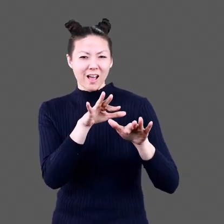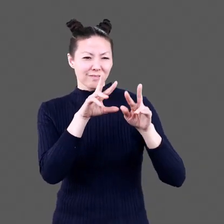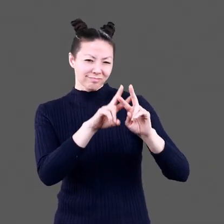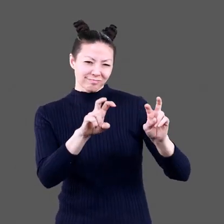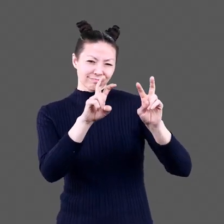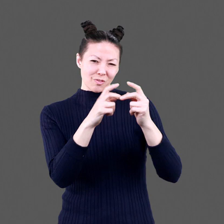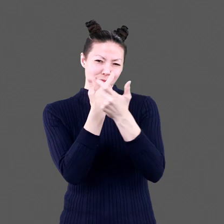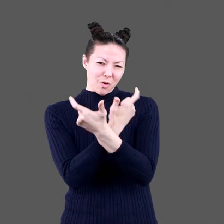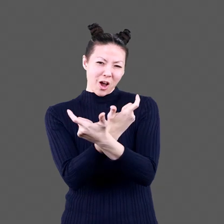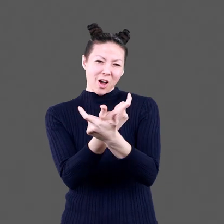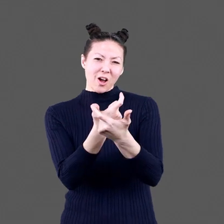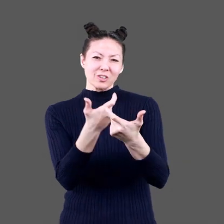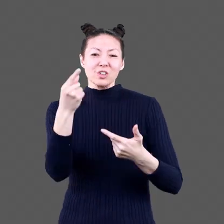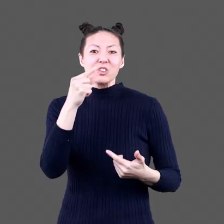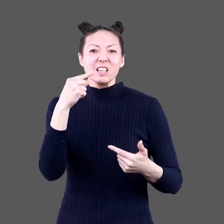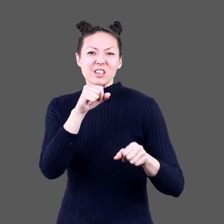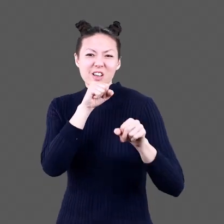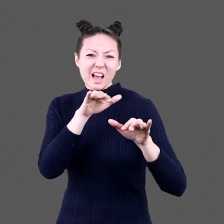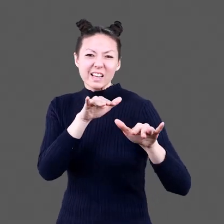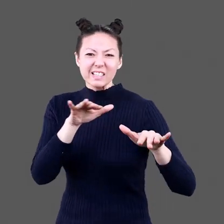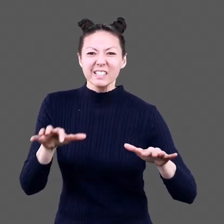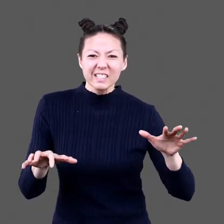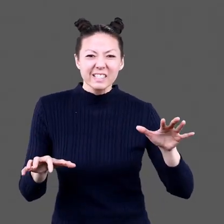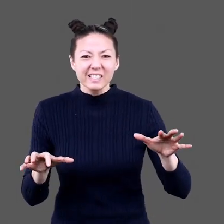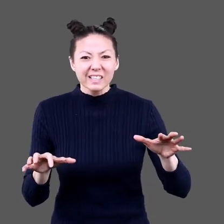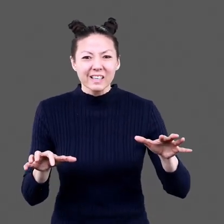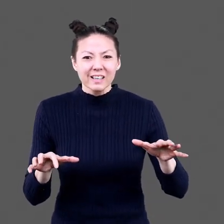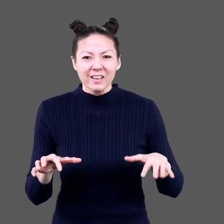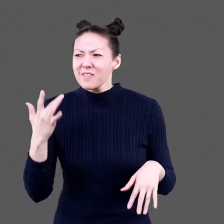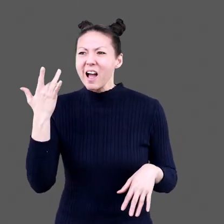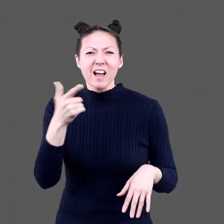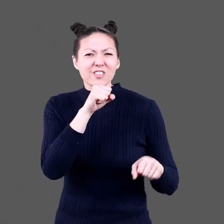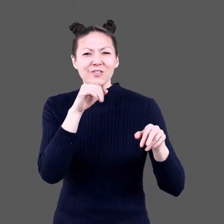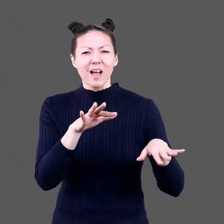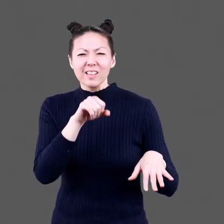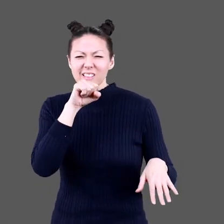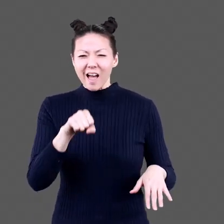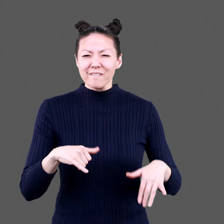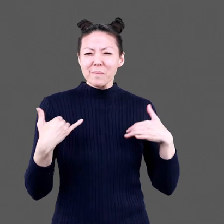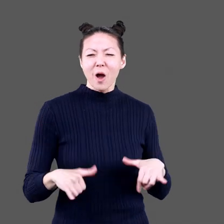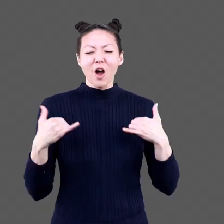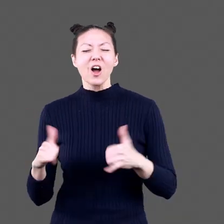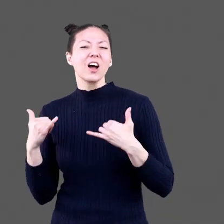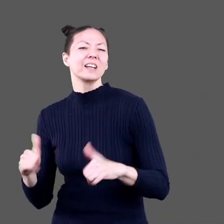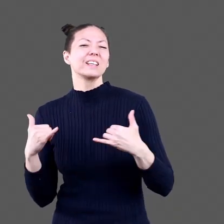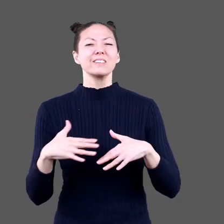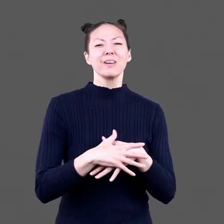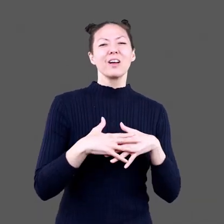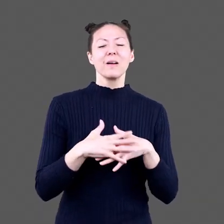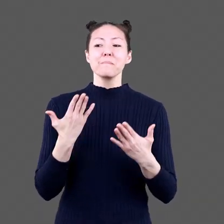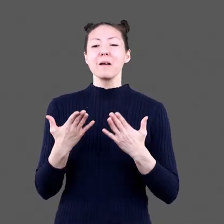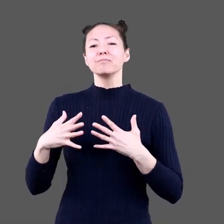red, and a green dragon watch The green dragon guesses Why do dragons love